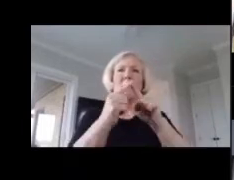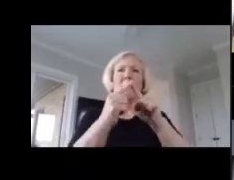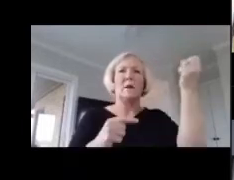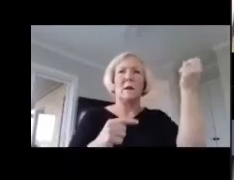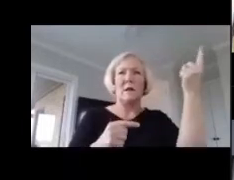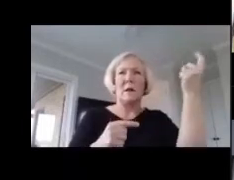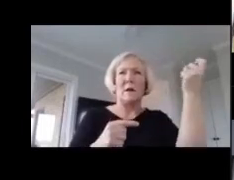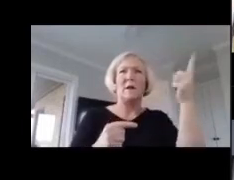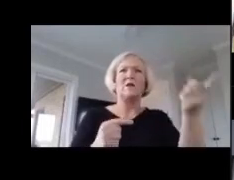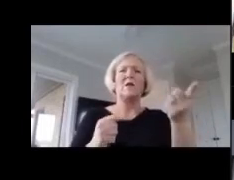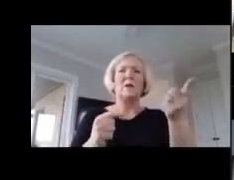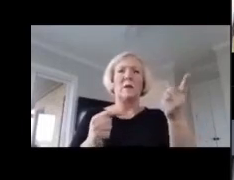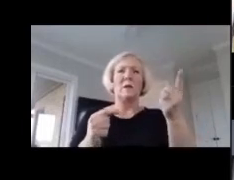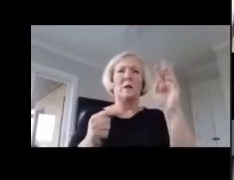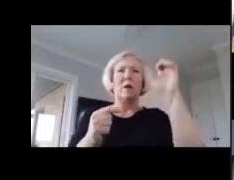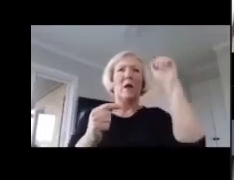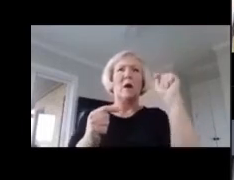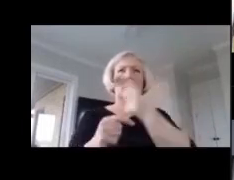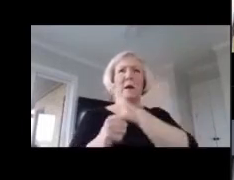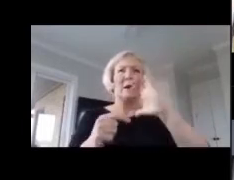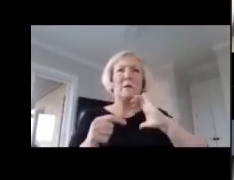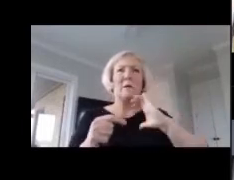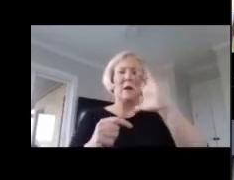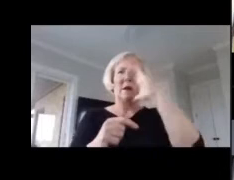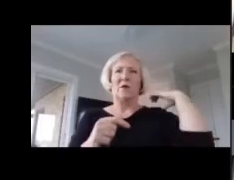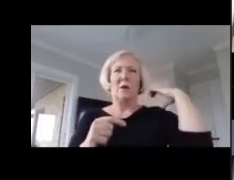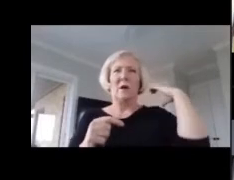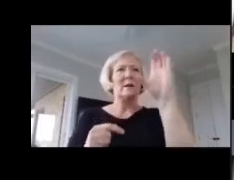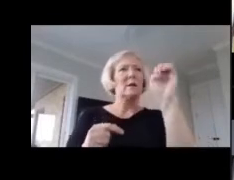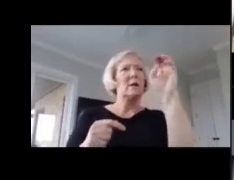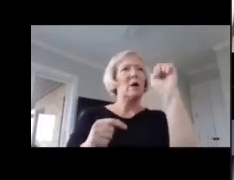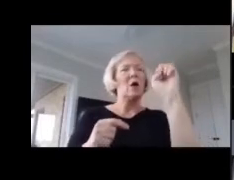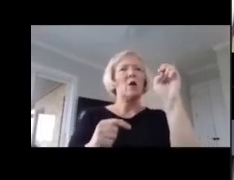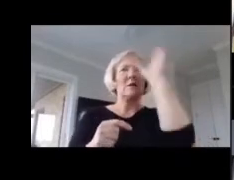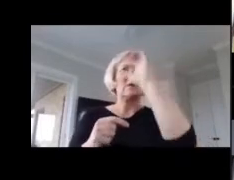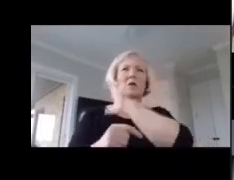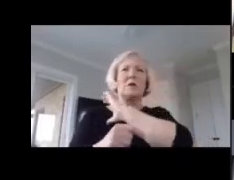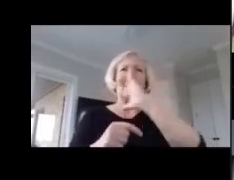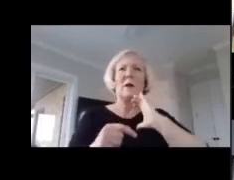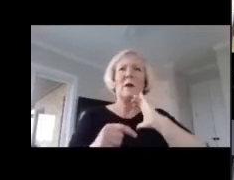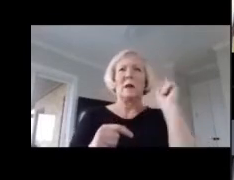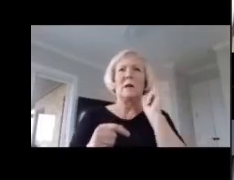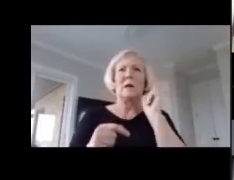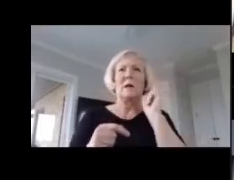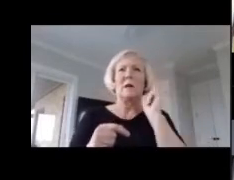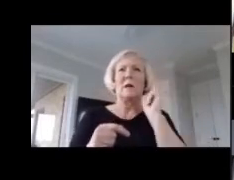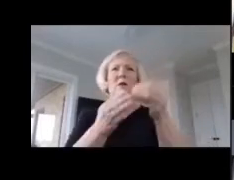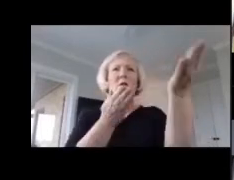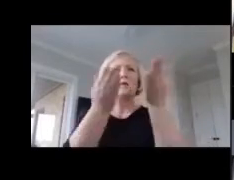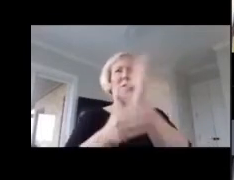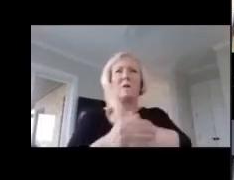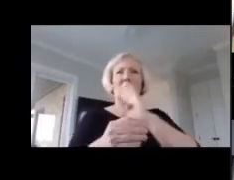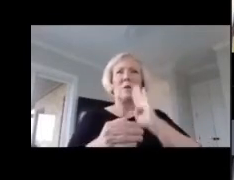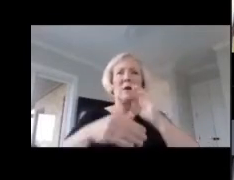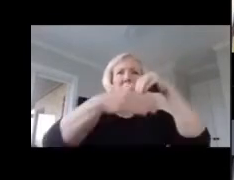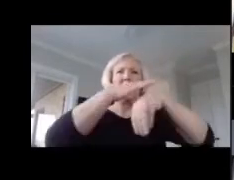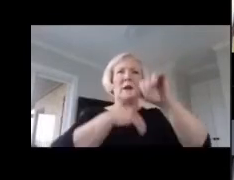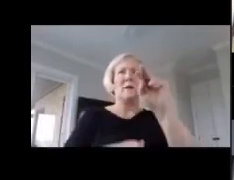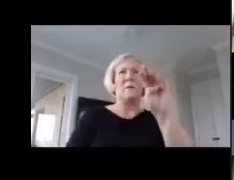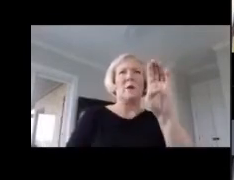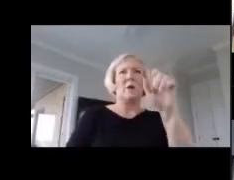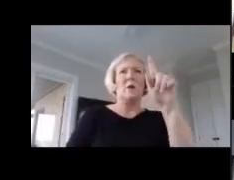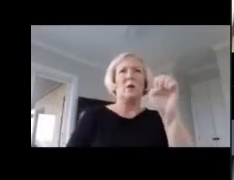Audit Committee Chair and on the CEO's Search Committee. In addition, she has served on the board of In Bloom, the Conference